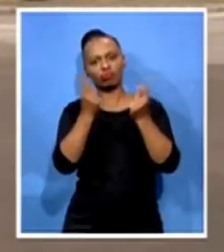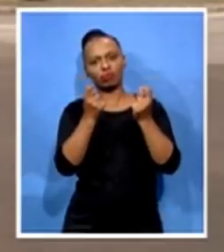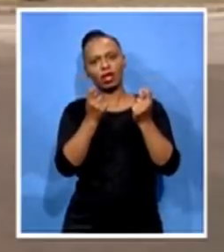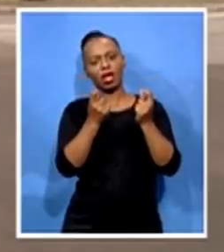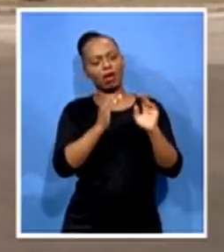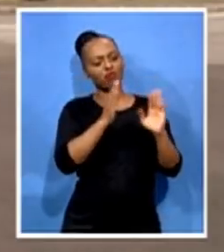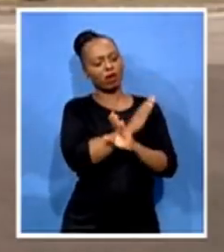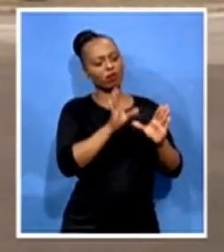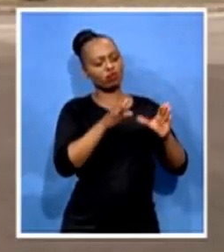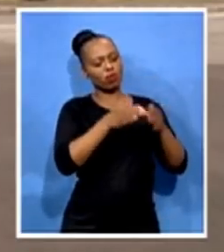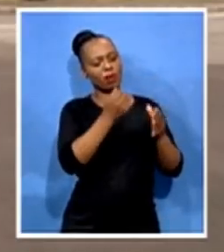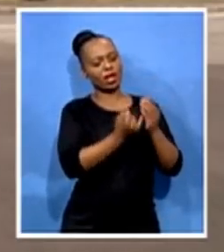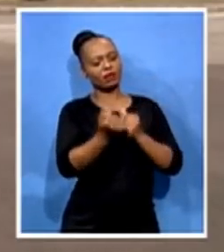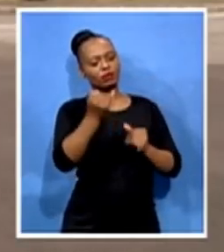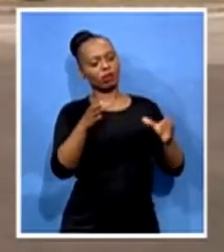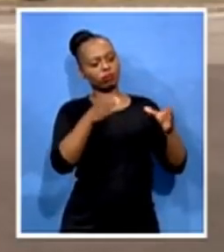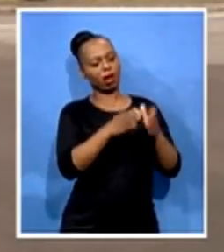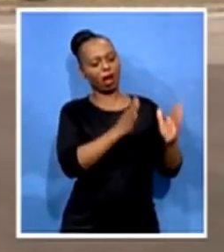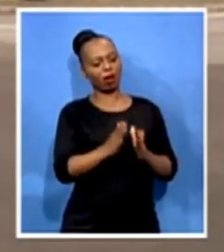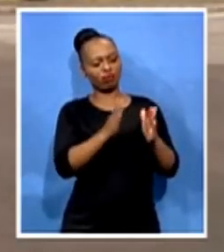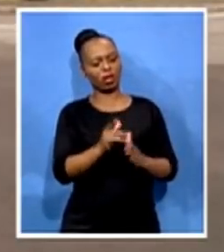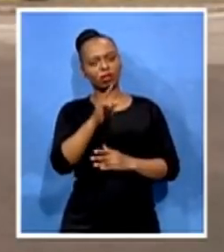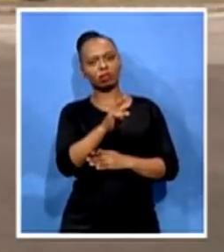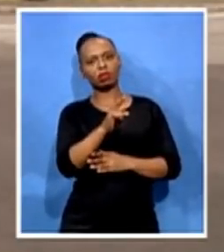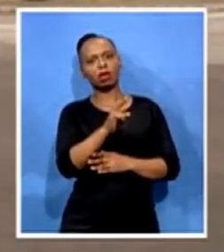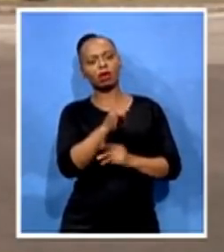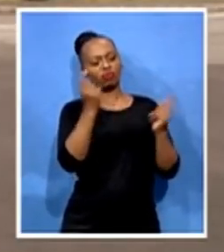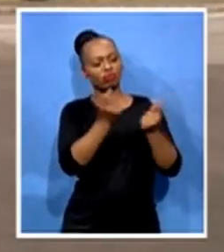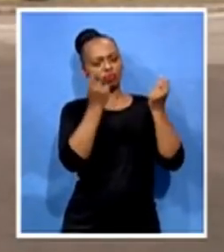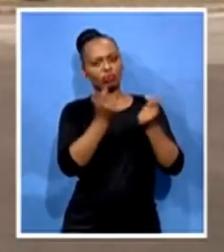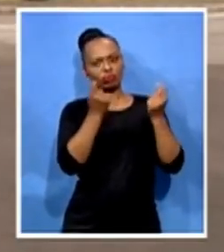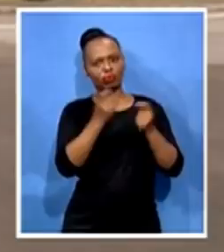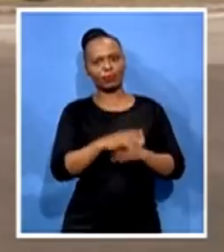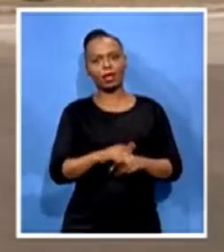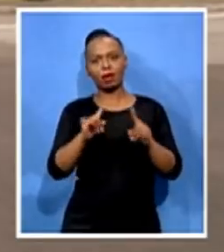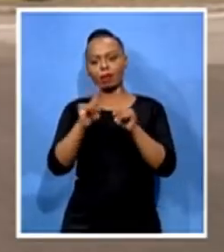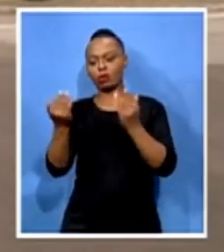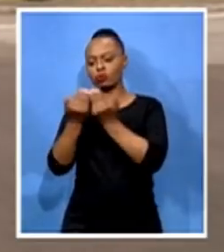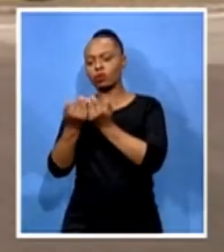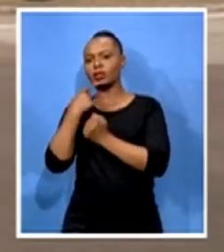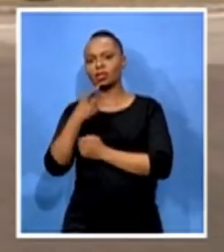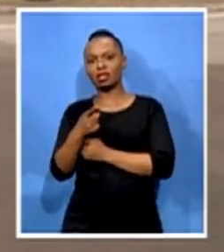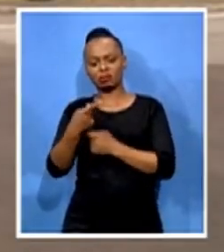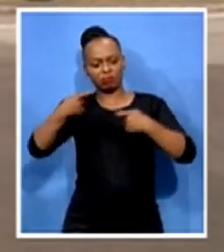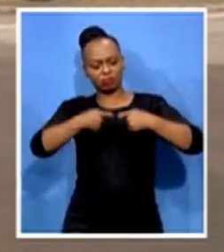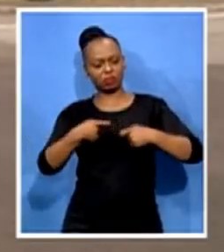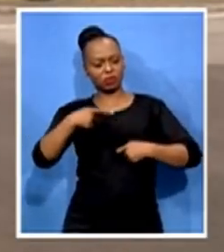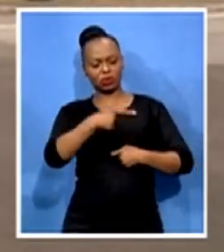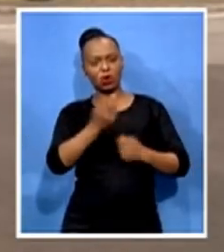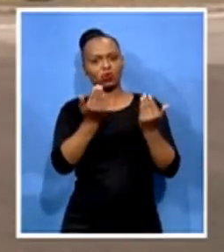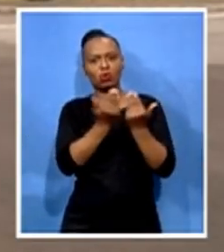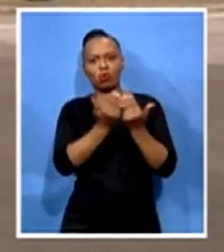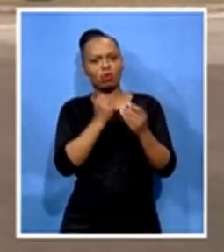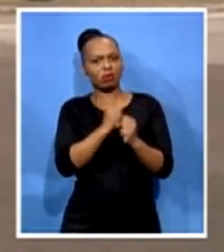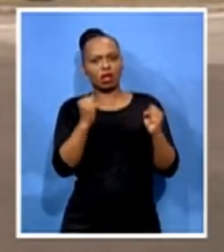stage, the school has distanced themselves from any sort of event. And they also distanced themselves from any